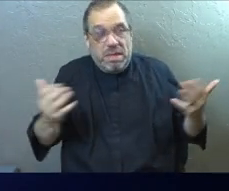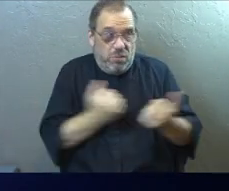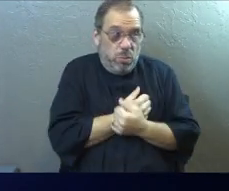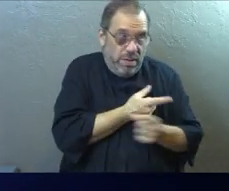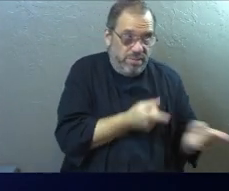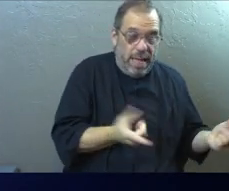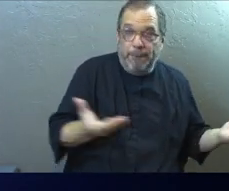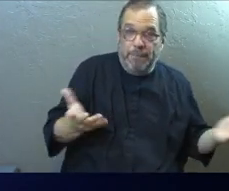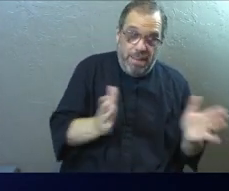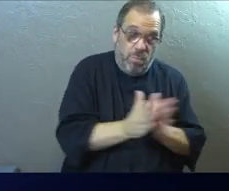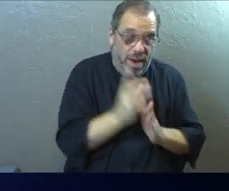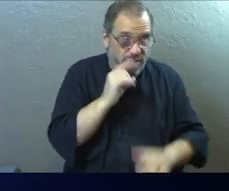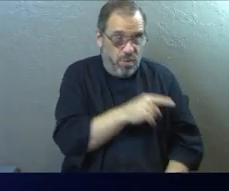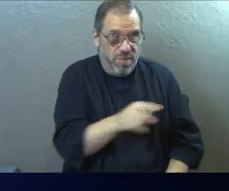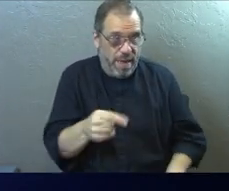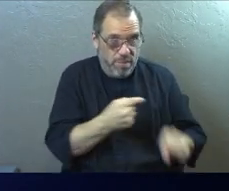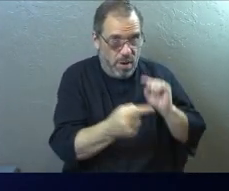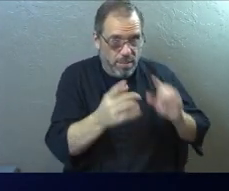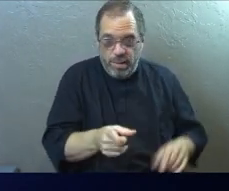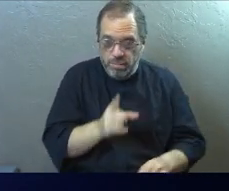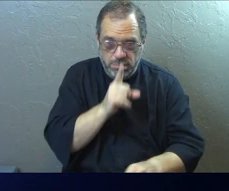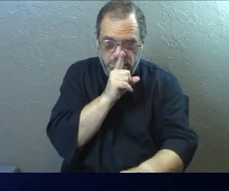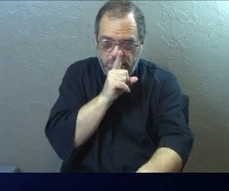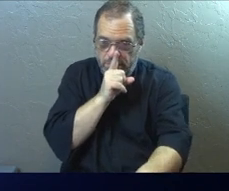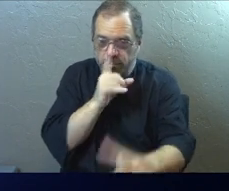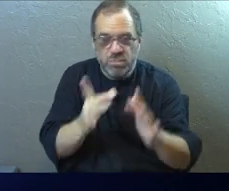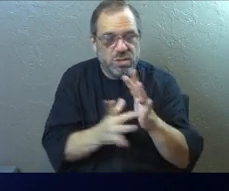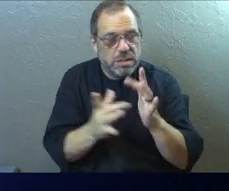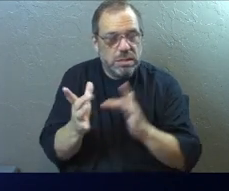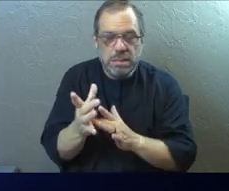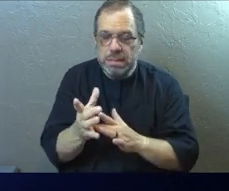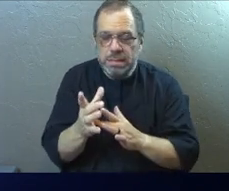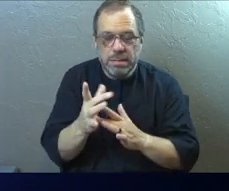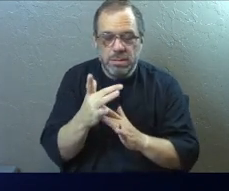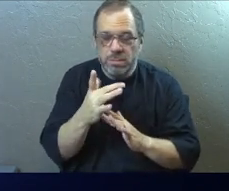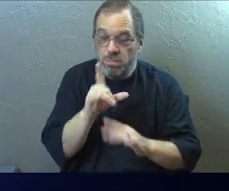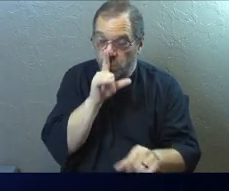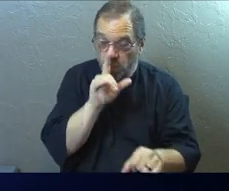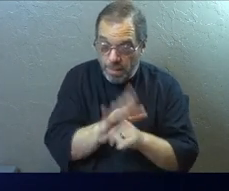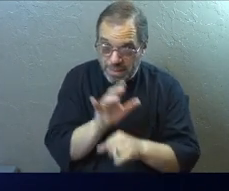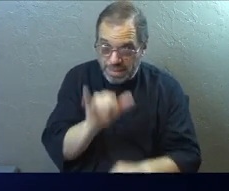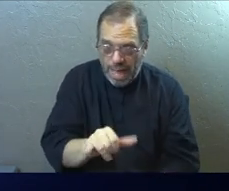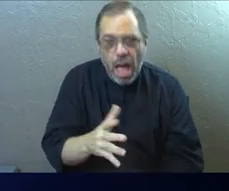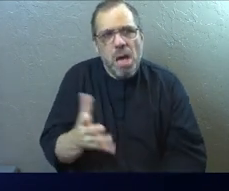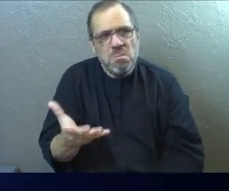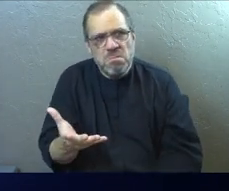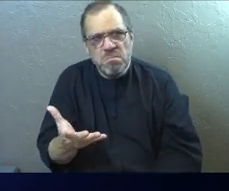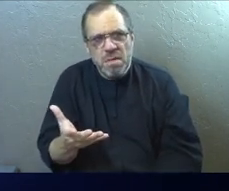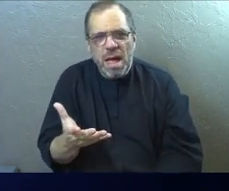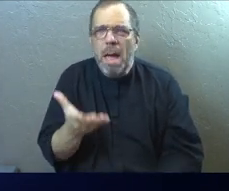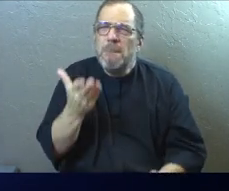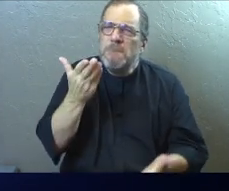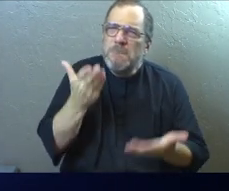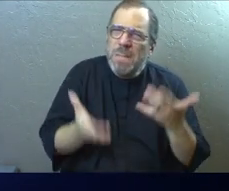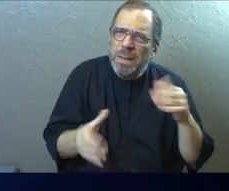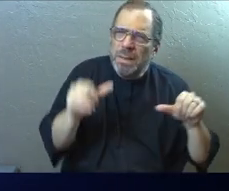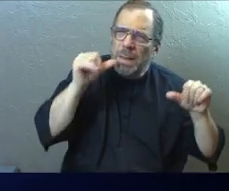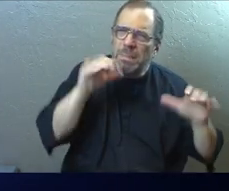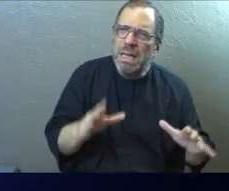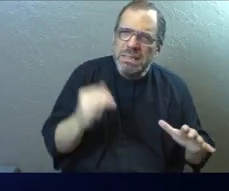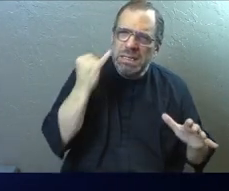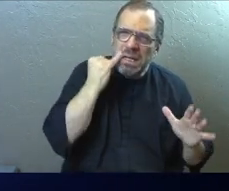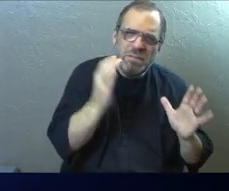you love them and pray for them. But Jesus doesn't pray for or promise that. Those are all maybe blessings.